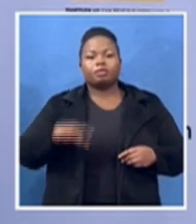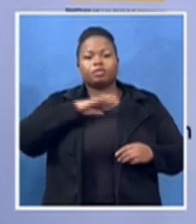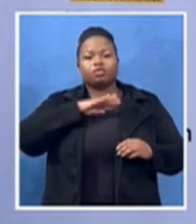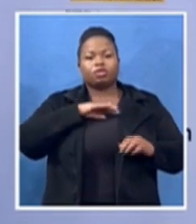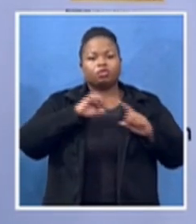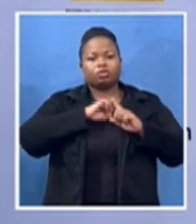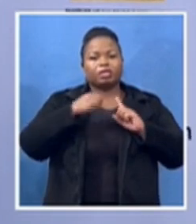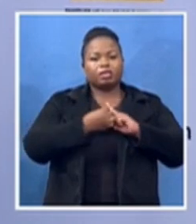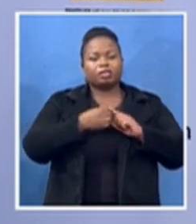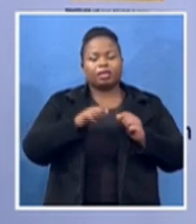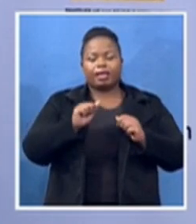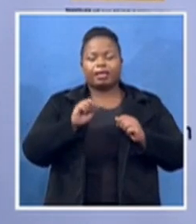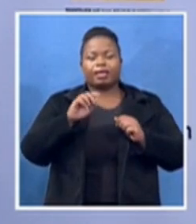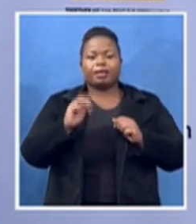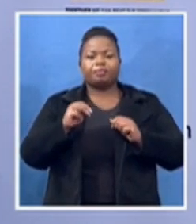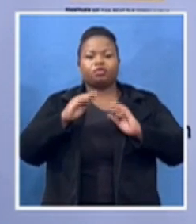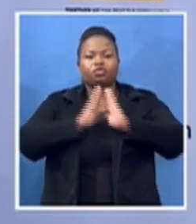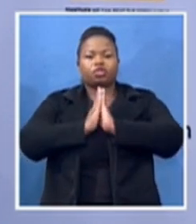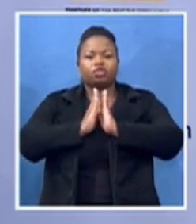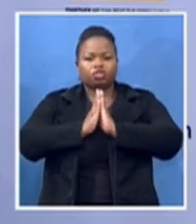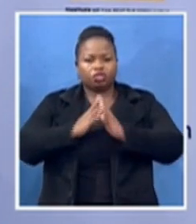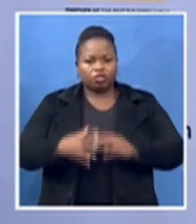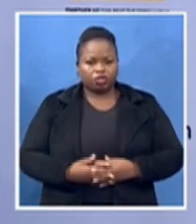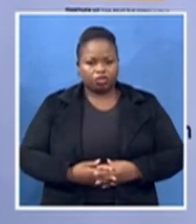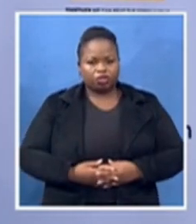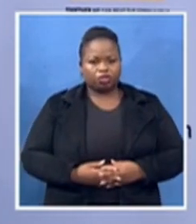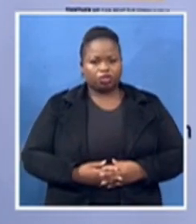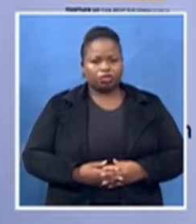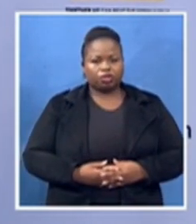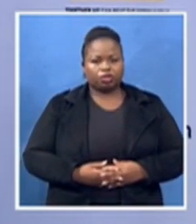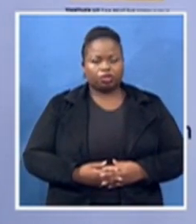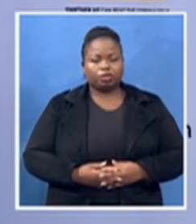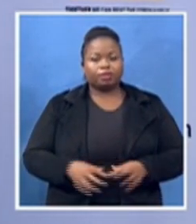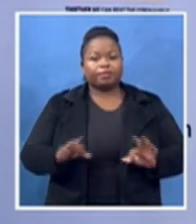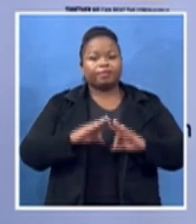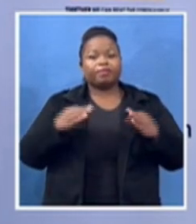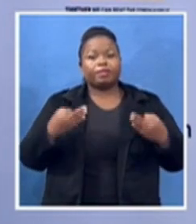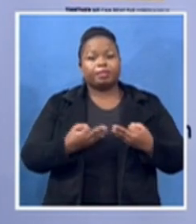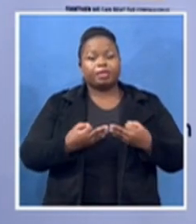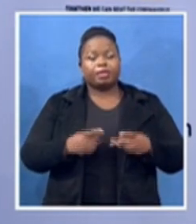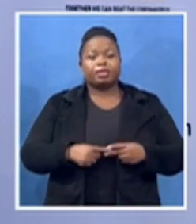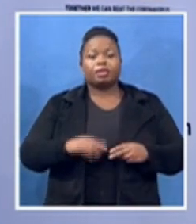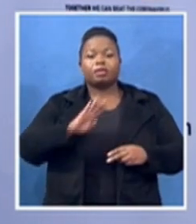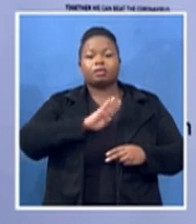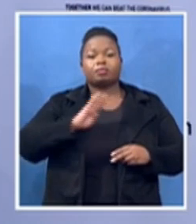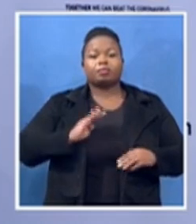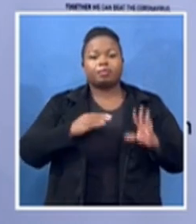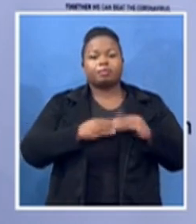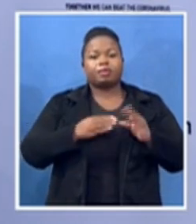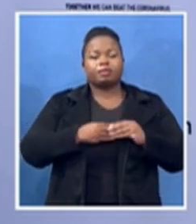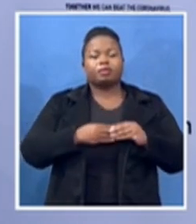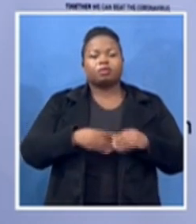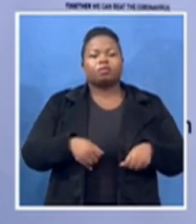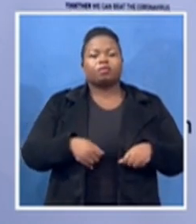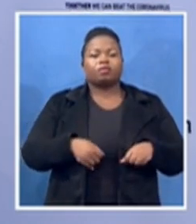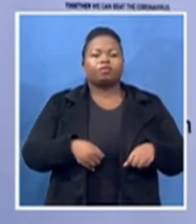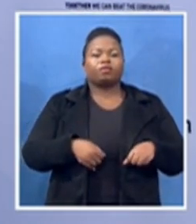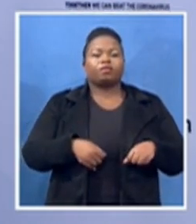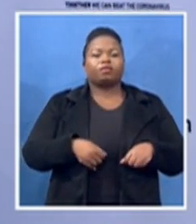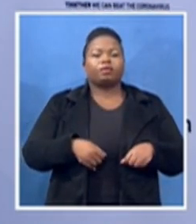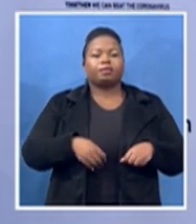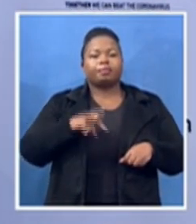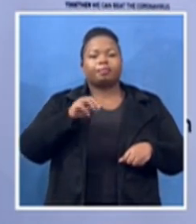uh family and board members of charlotte mania maclake institute mamu or kasema